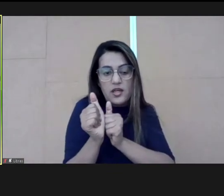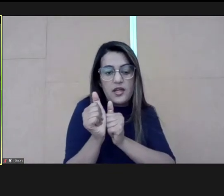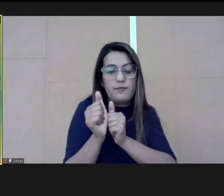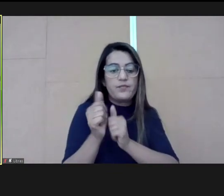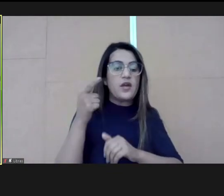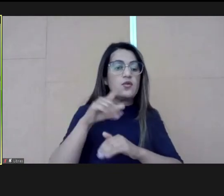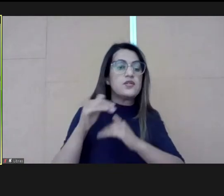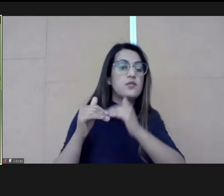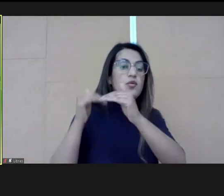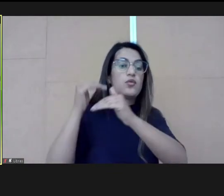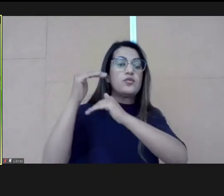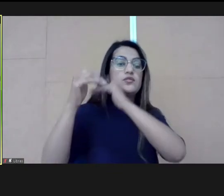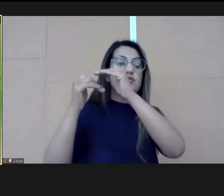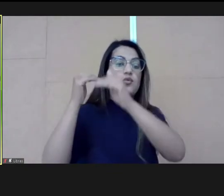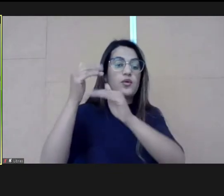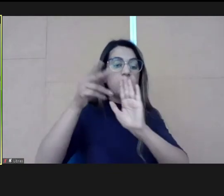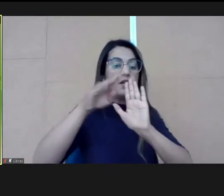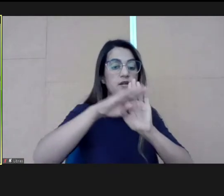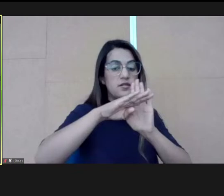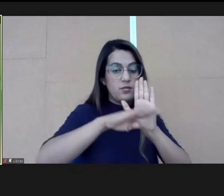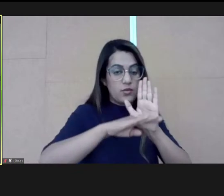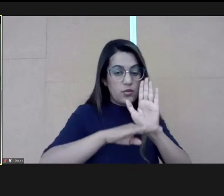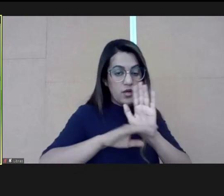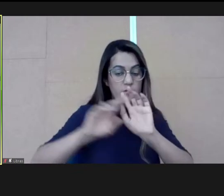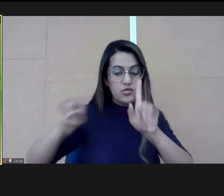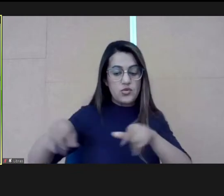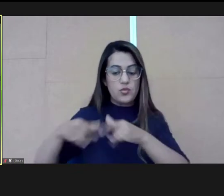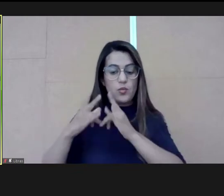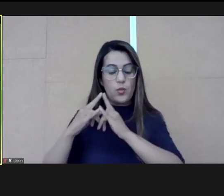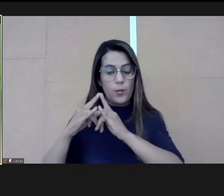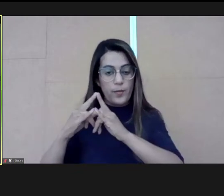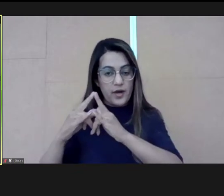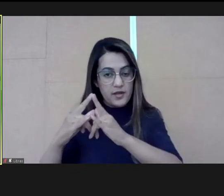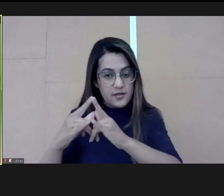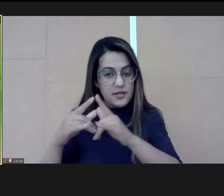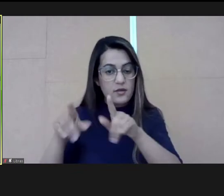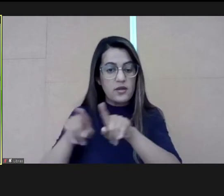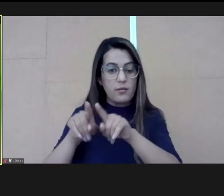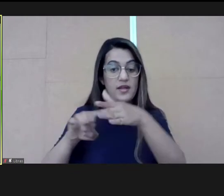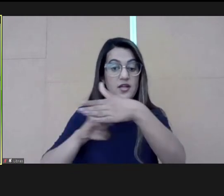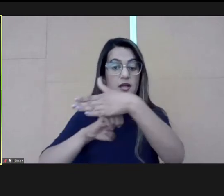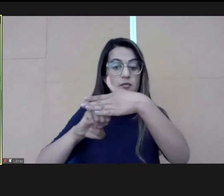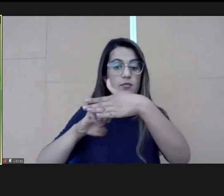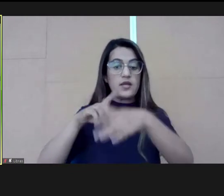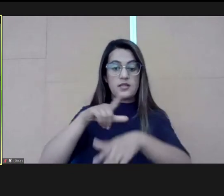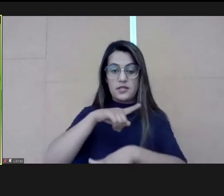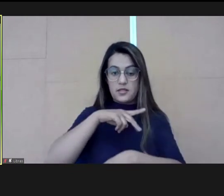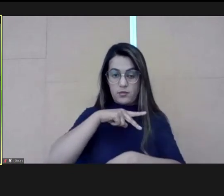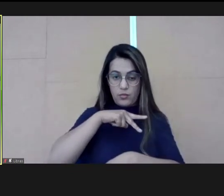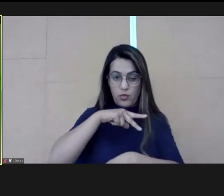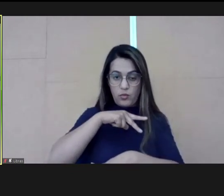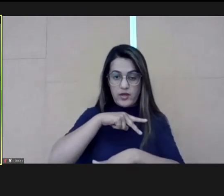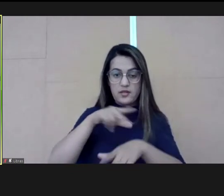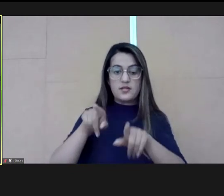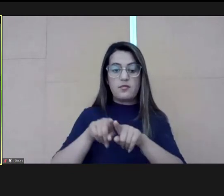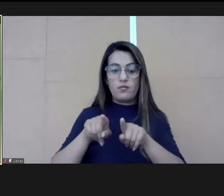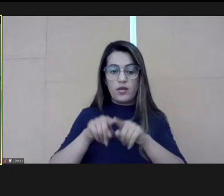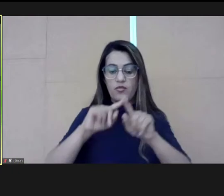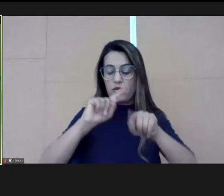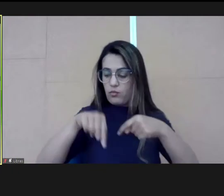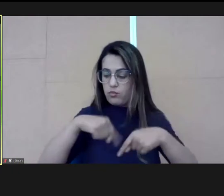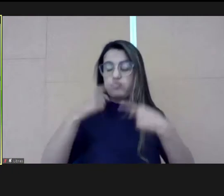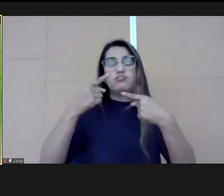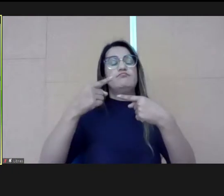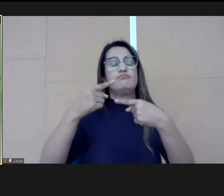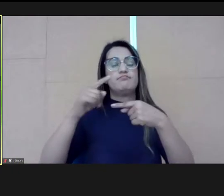this program in collaboration with partners from the private sector. And it